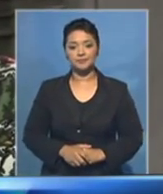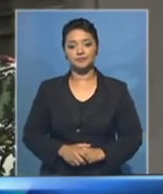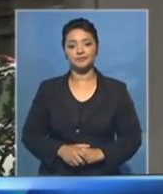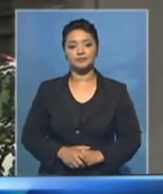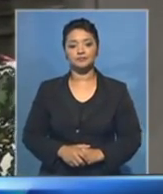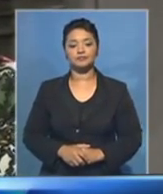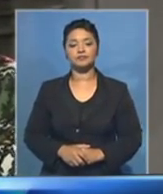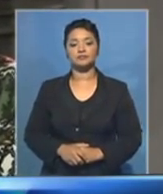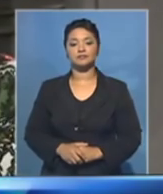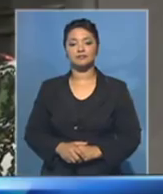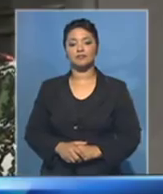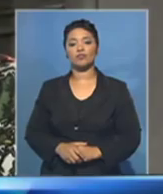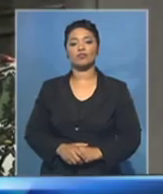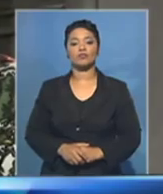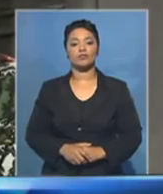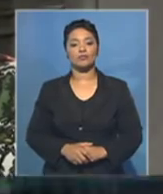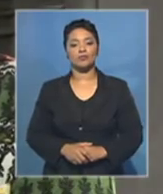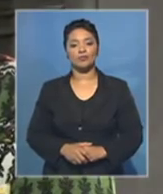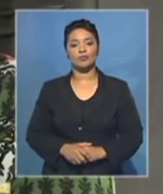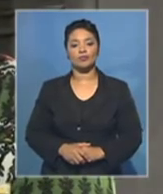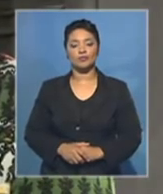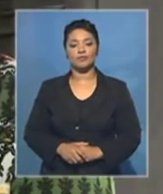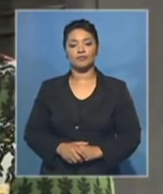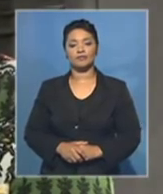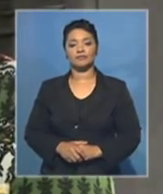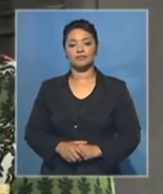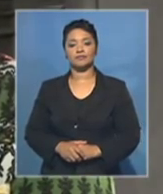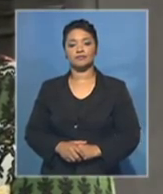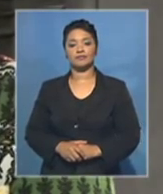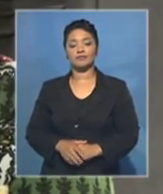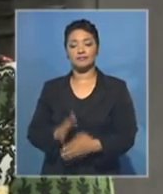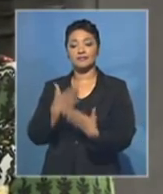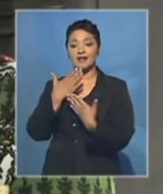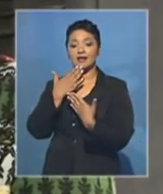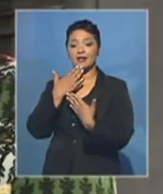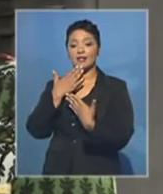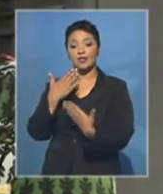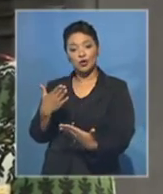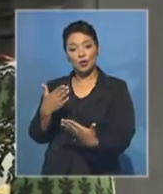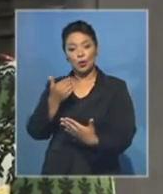made by the mother of revelations,